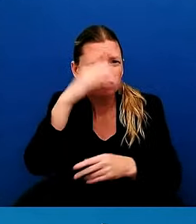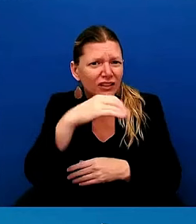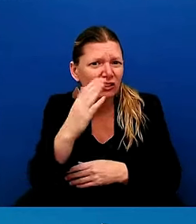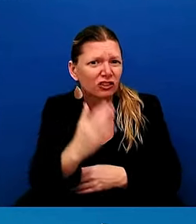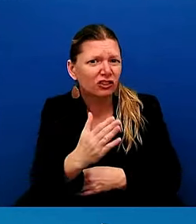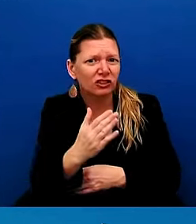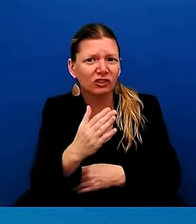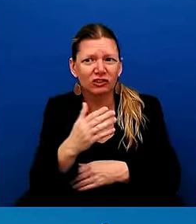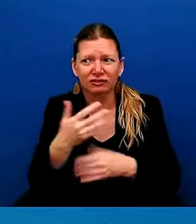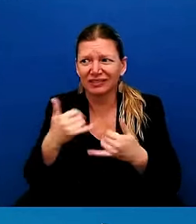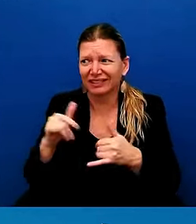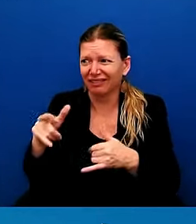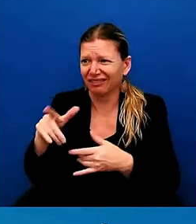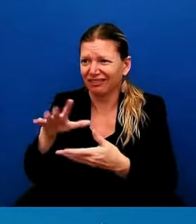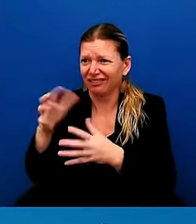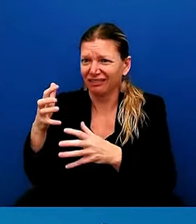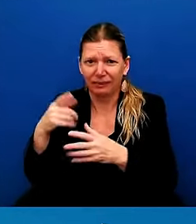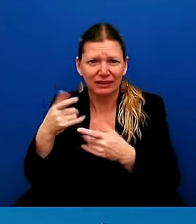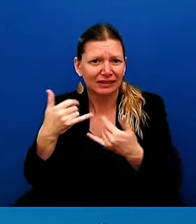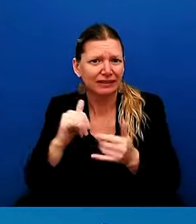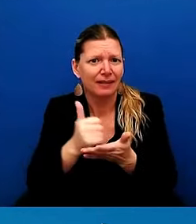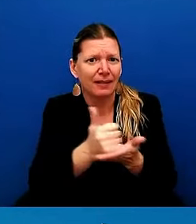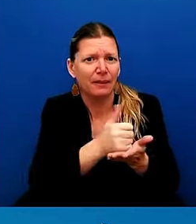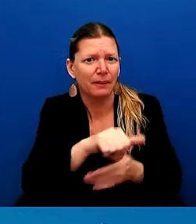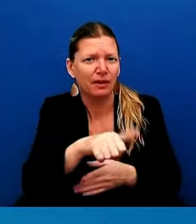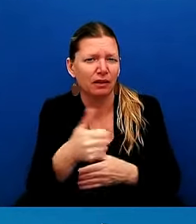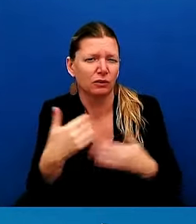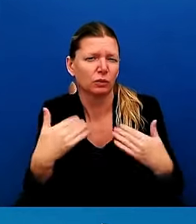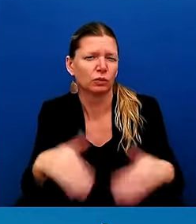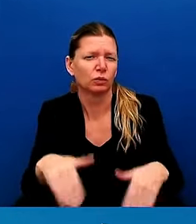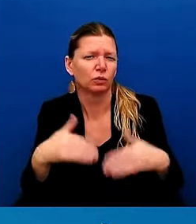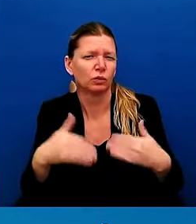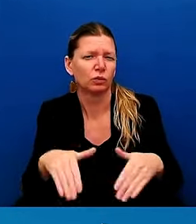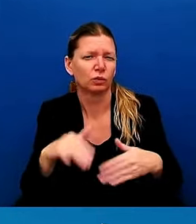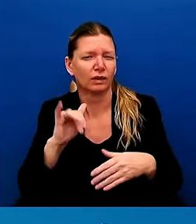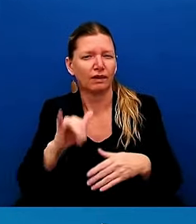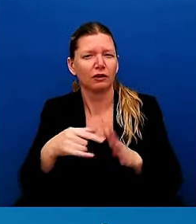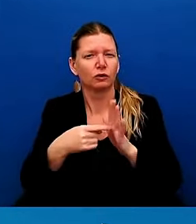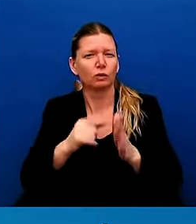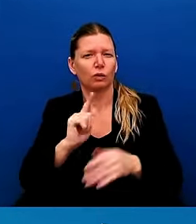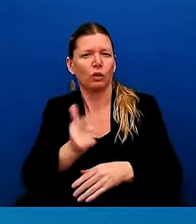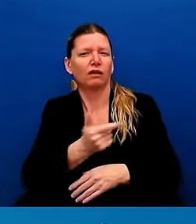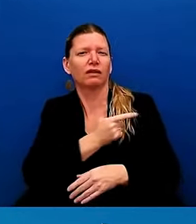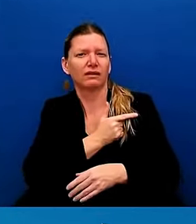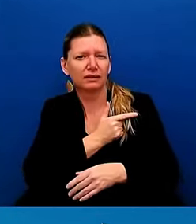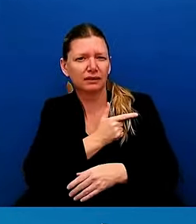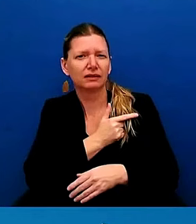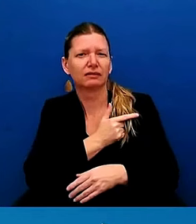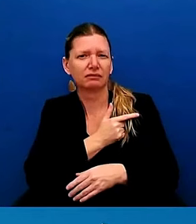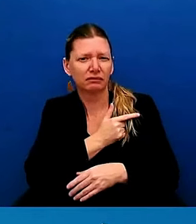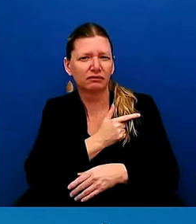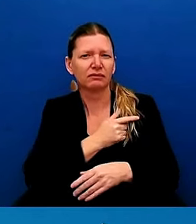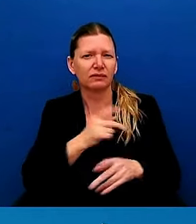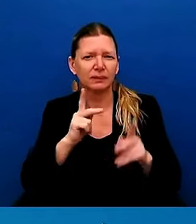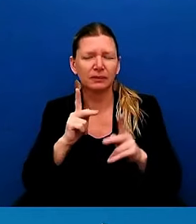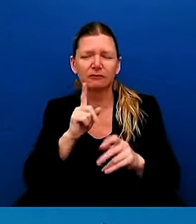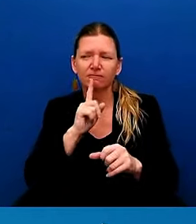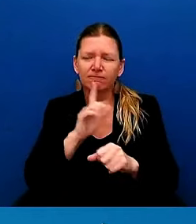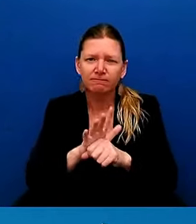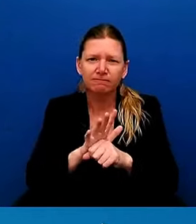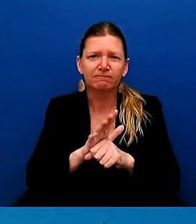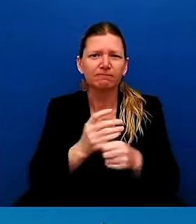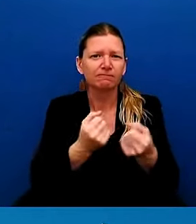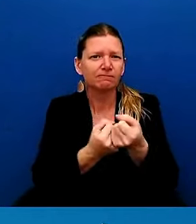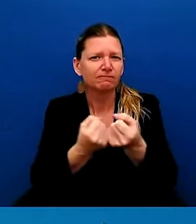of the kind of work that these public servants have dedicated themselves to, which can be in moments of crisis like this so